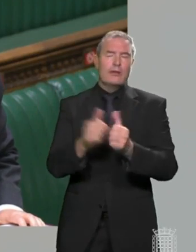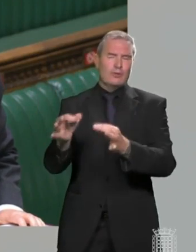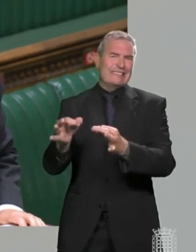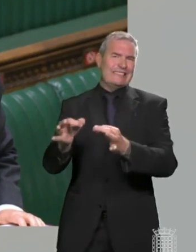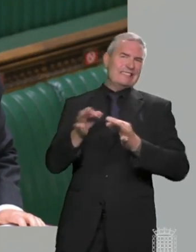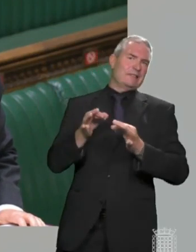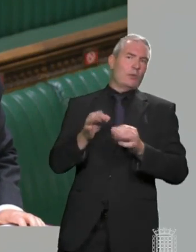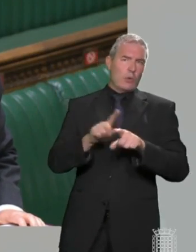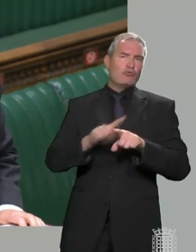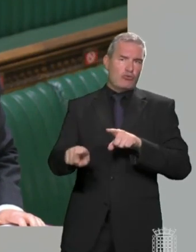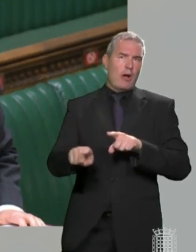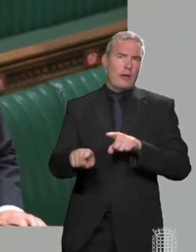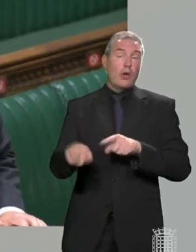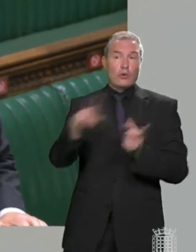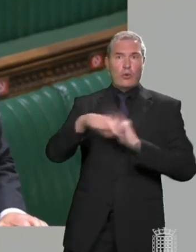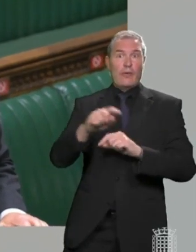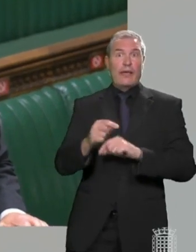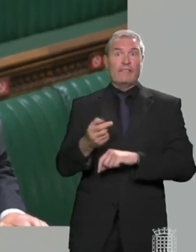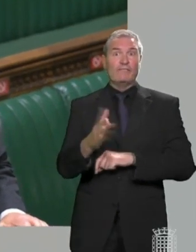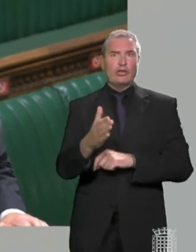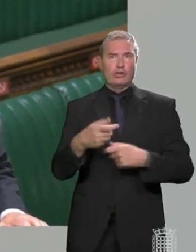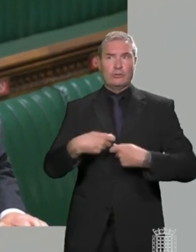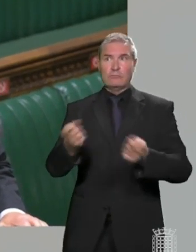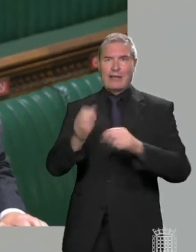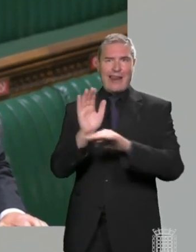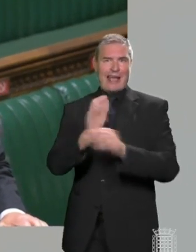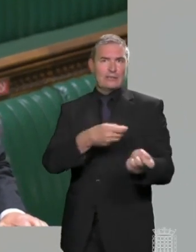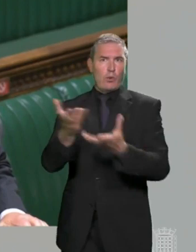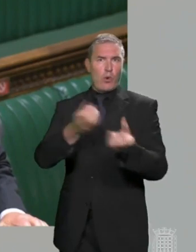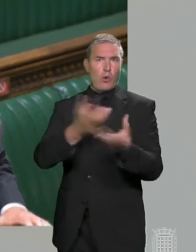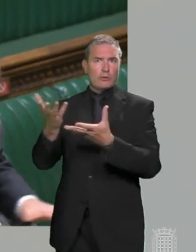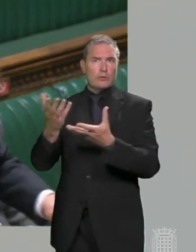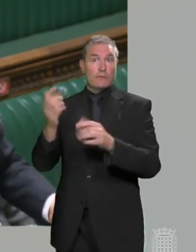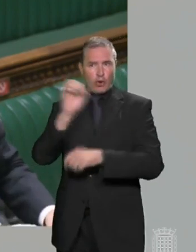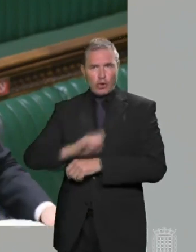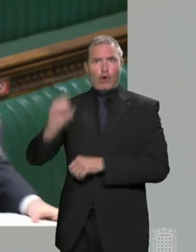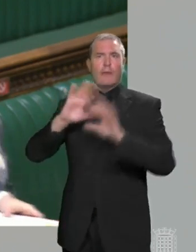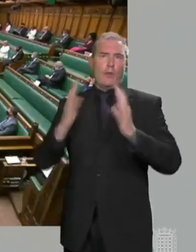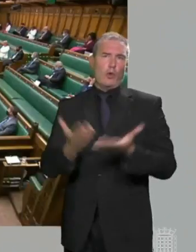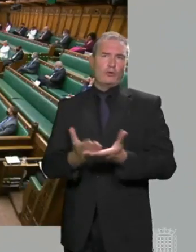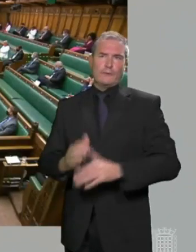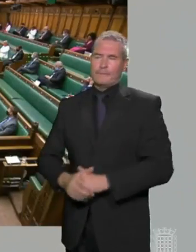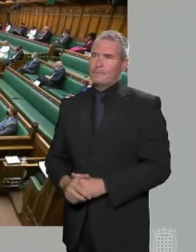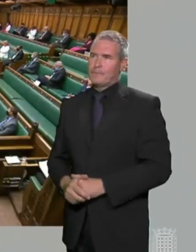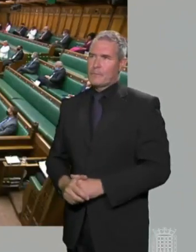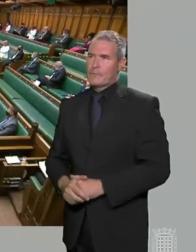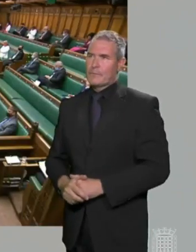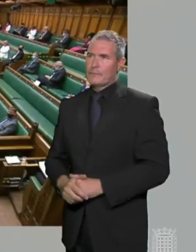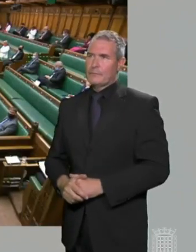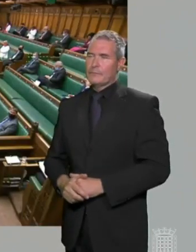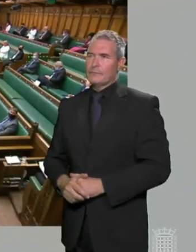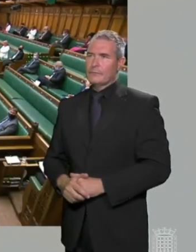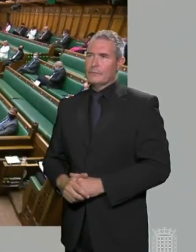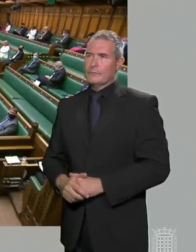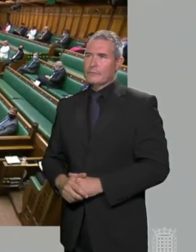make sure that Great British shellfish can continue to be exported to Europe and around the world. We're in fellows. The Prime Minister,